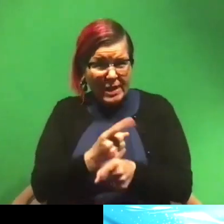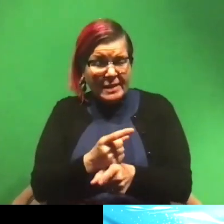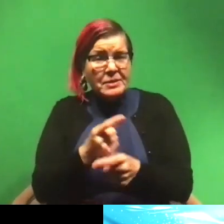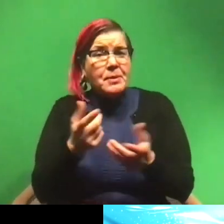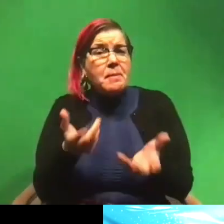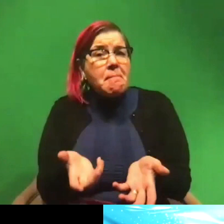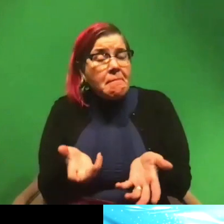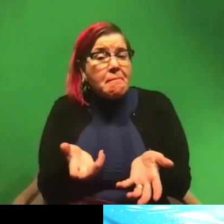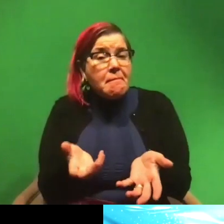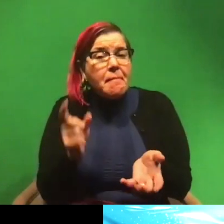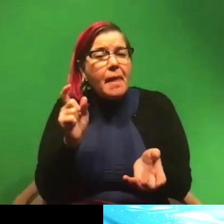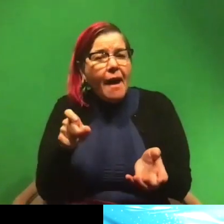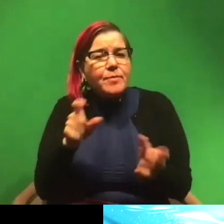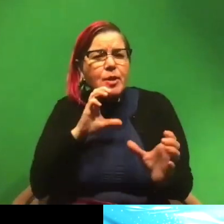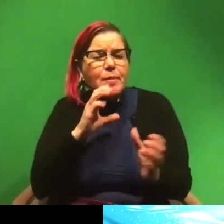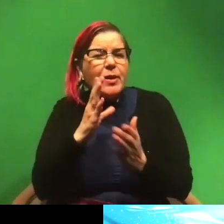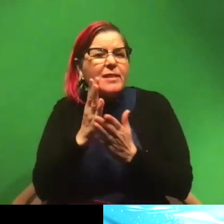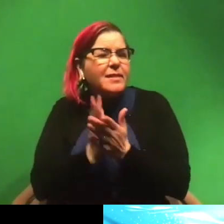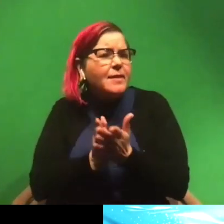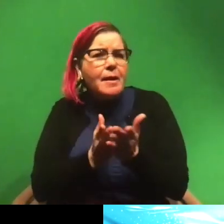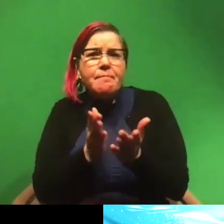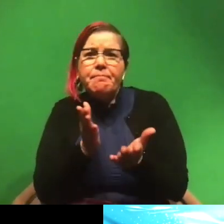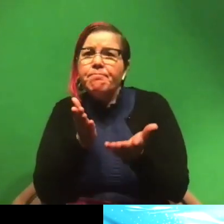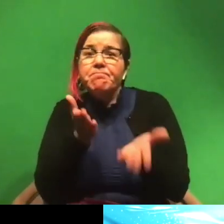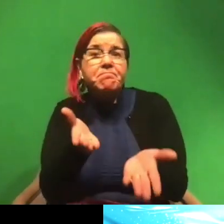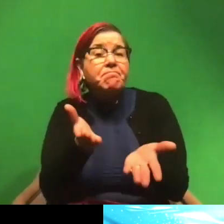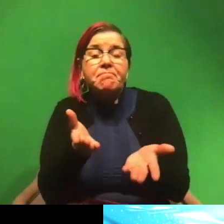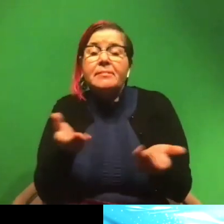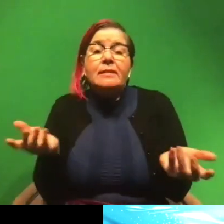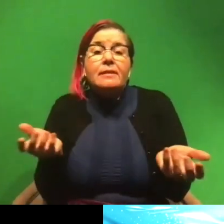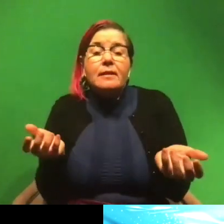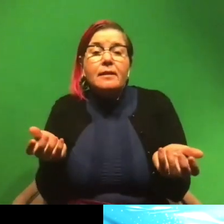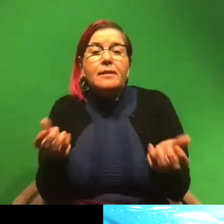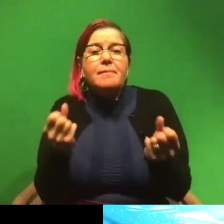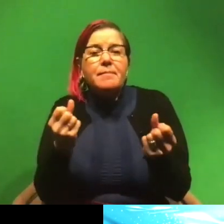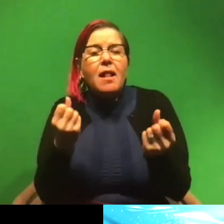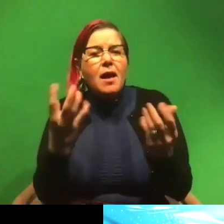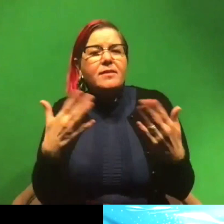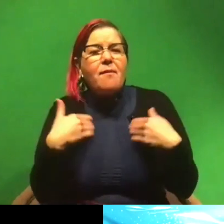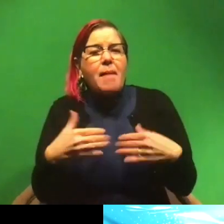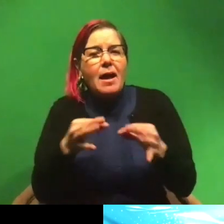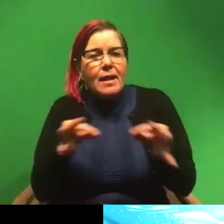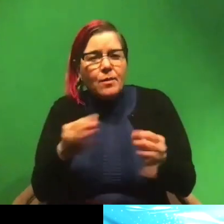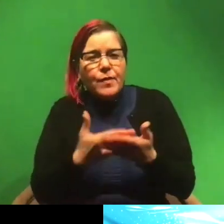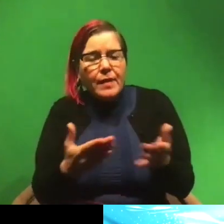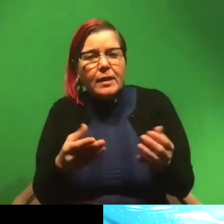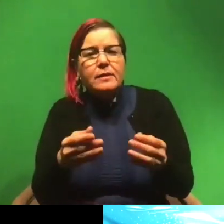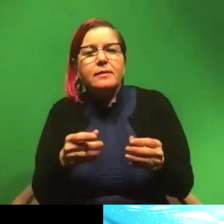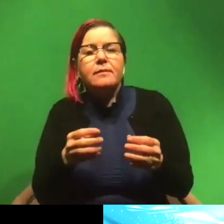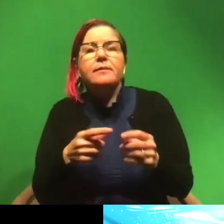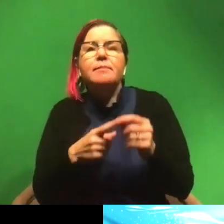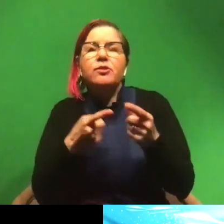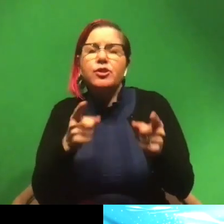uh, they must be communicating in some way. Um, there's a lot of body language things that they do, especially during mating